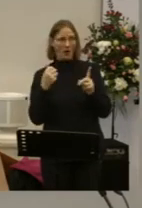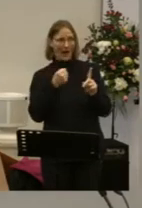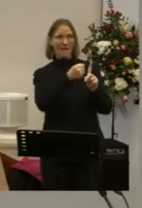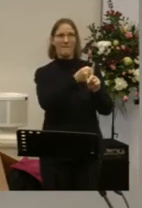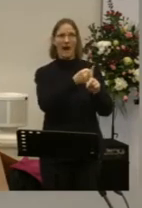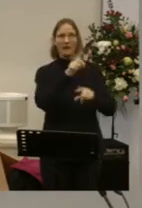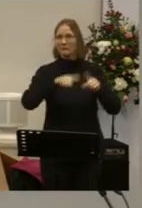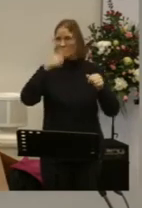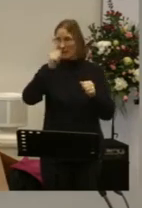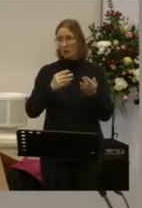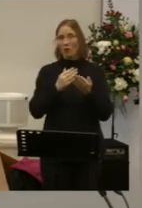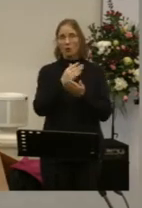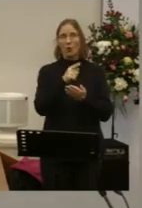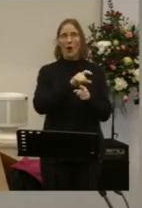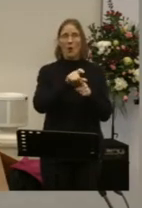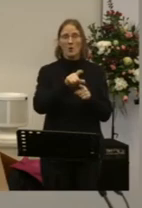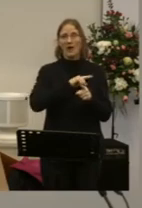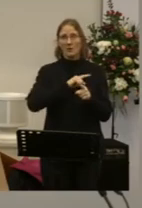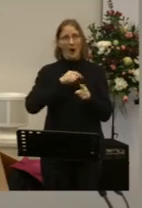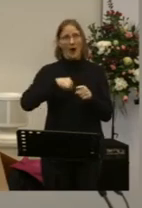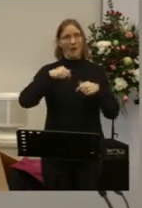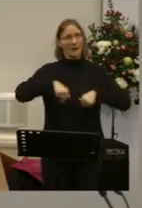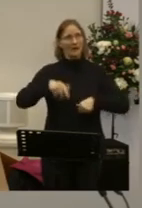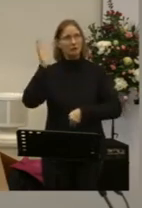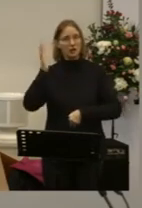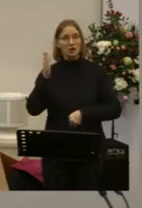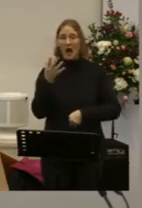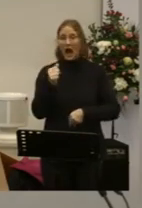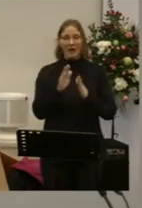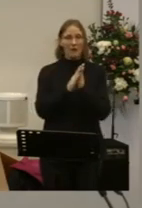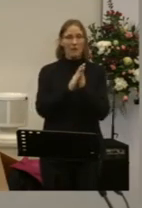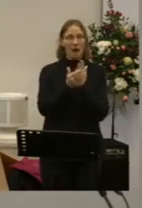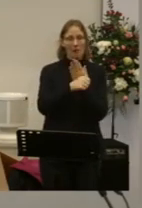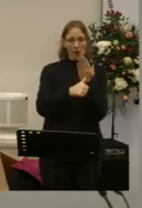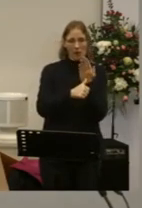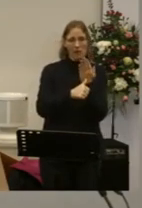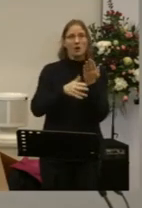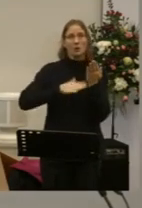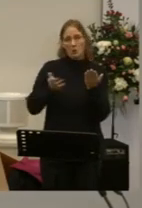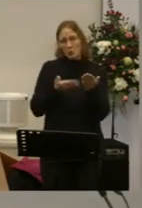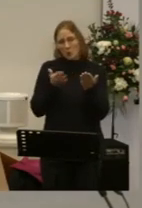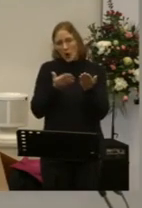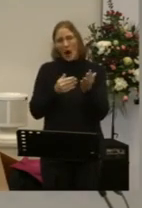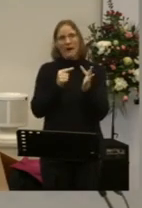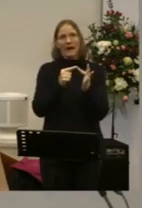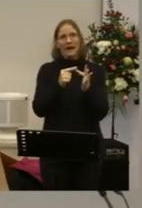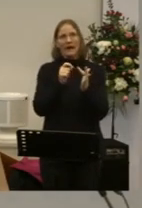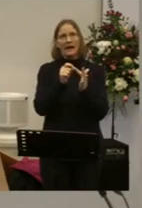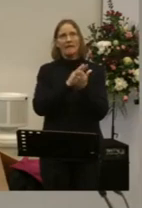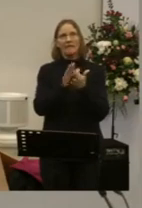it's a privilege to come and speak to you this morning If you have a Bible with you, turn with me to Ephesians chapter 1